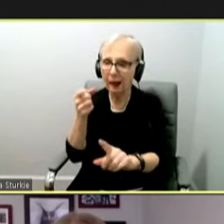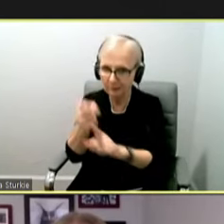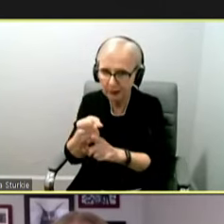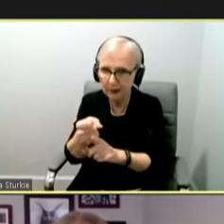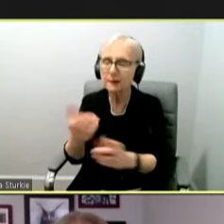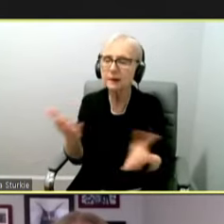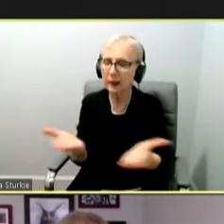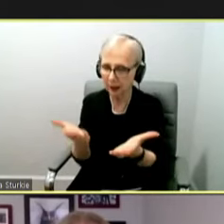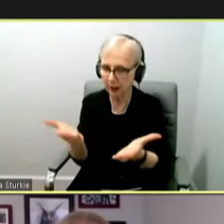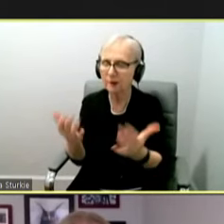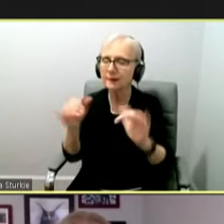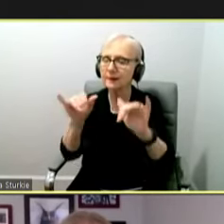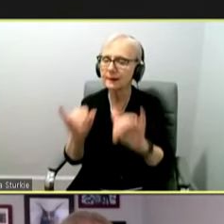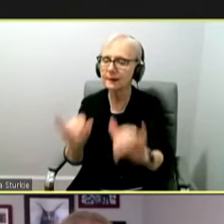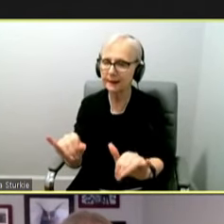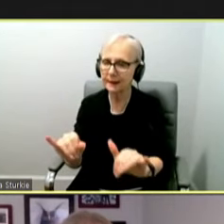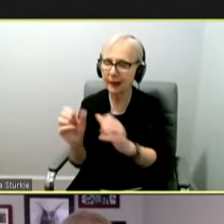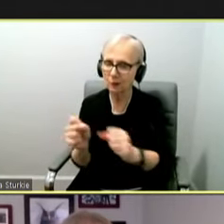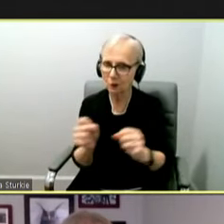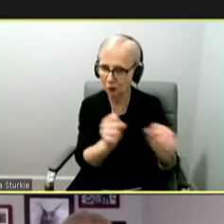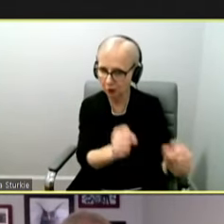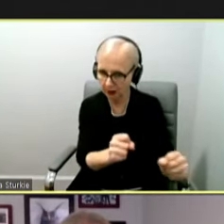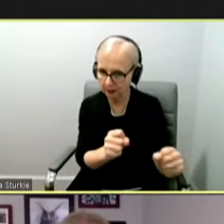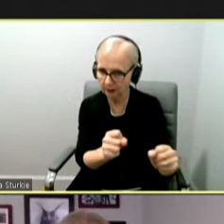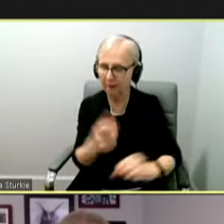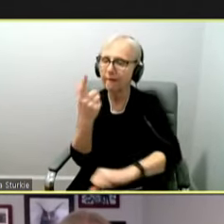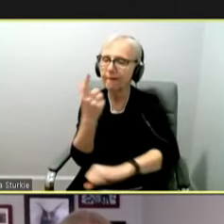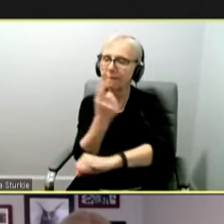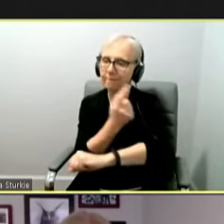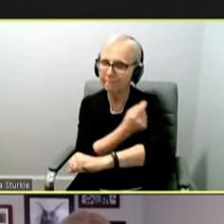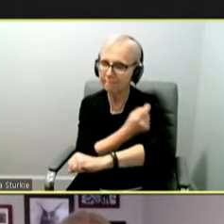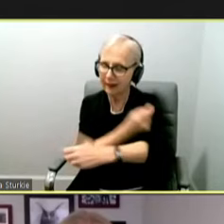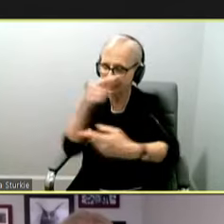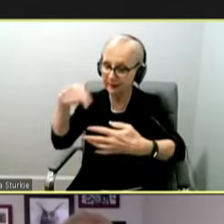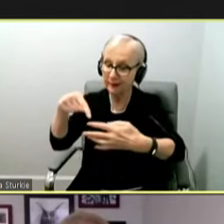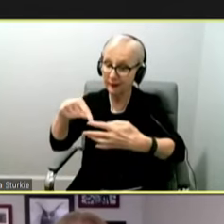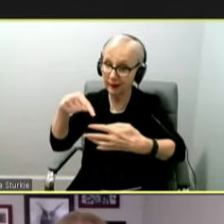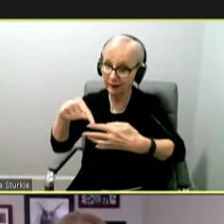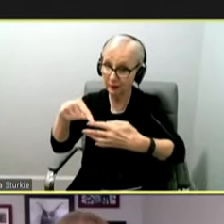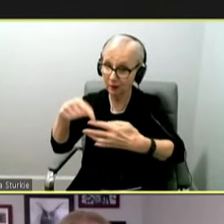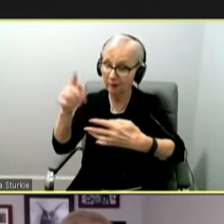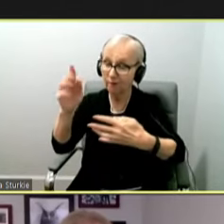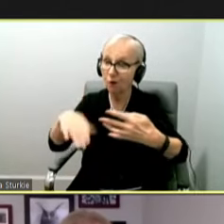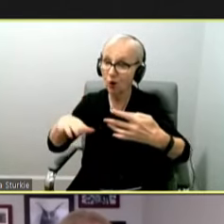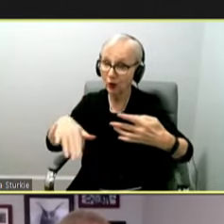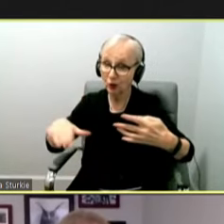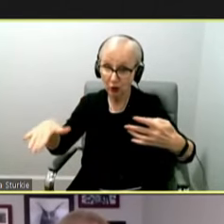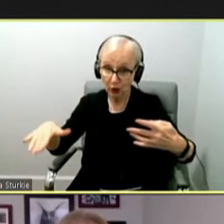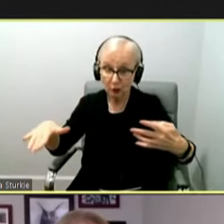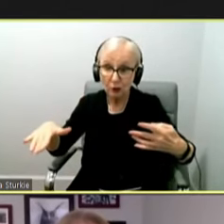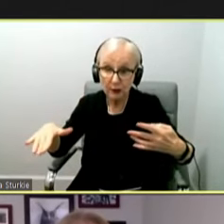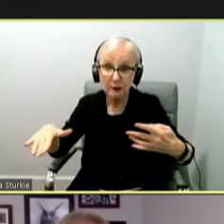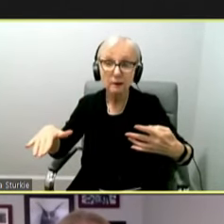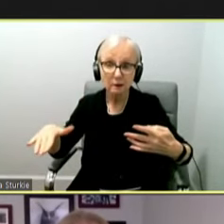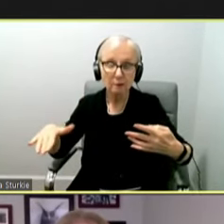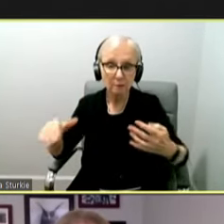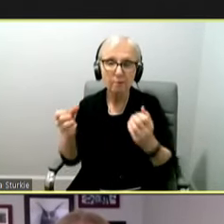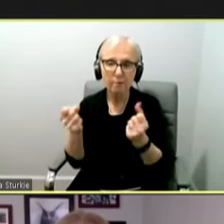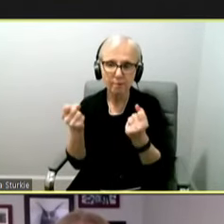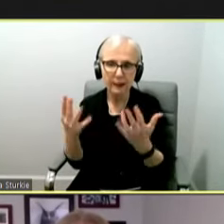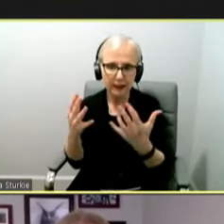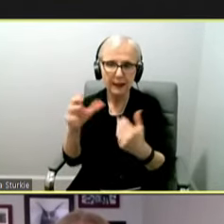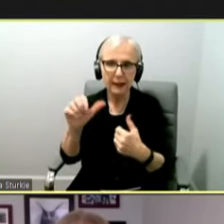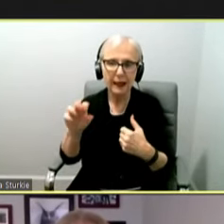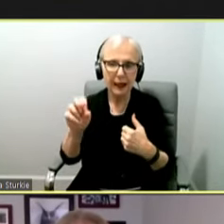transmission. So obviously most important is going to be vaccination and vaccination for our children. A lot of the cases that have been reported in South Africa